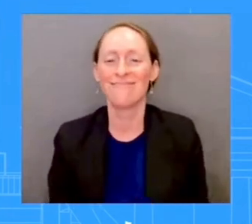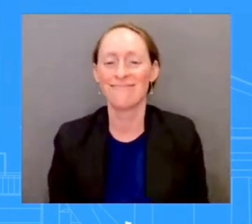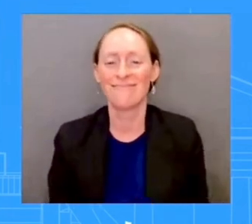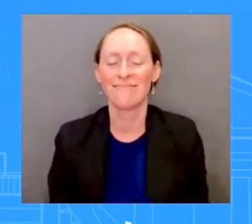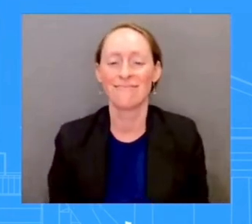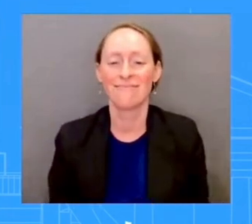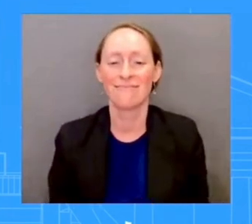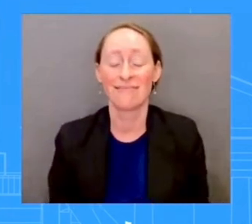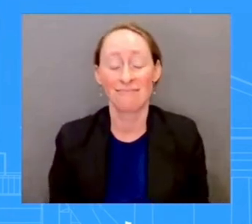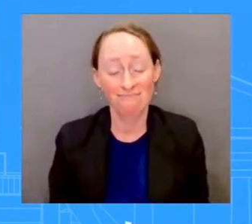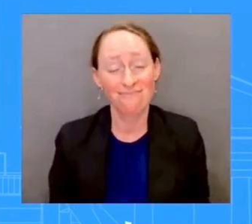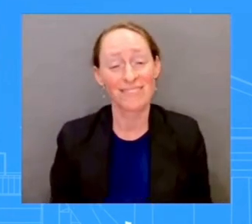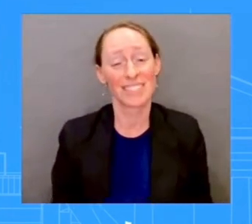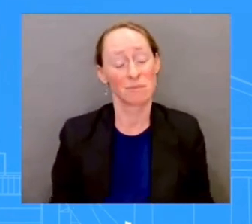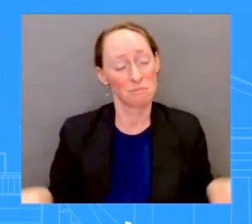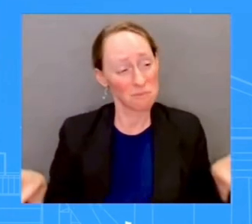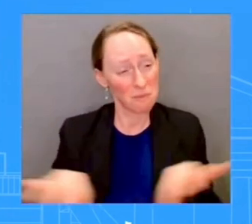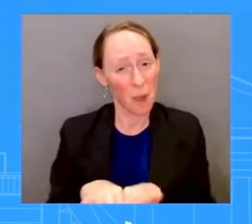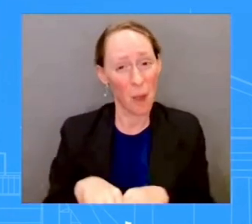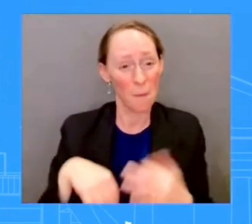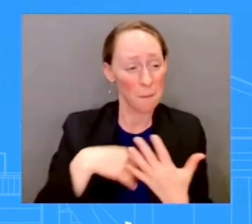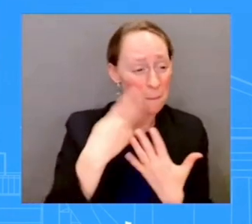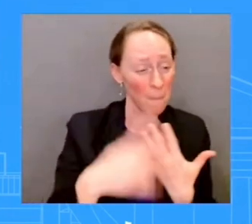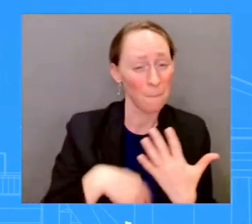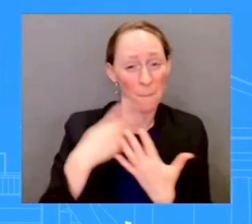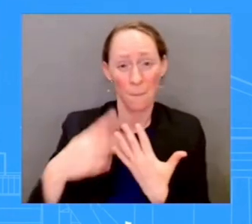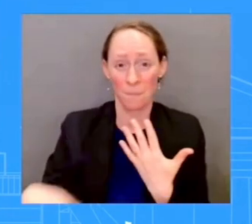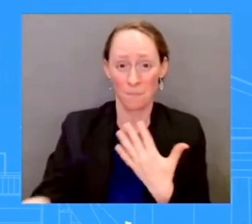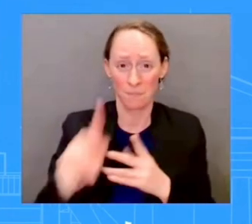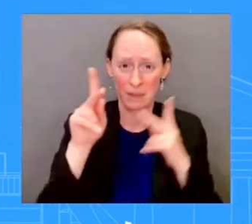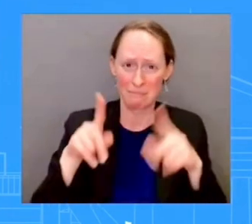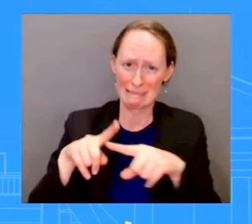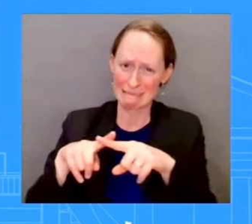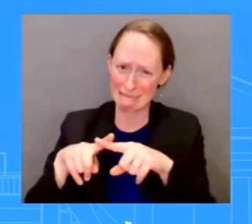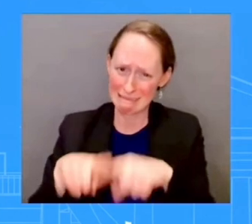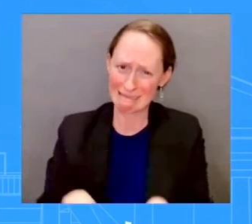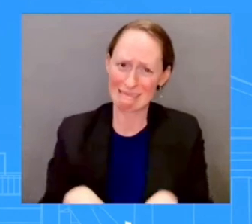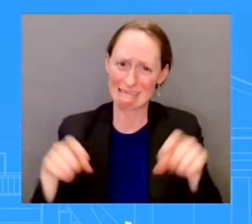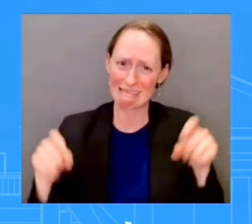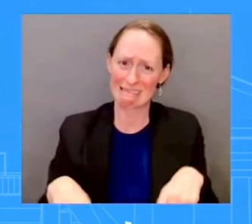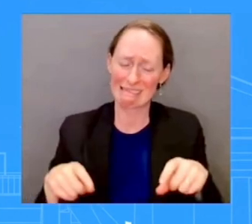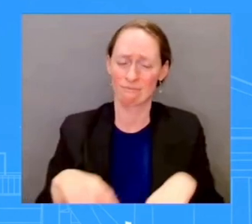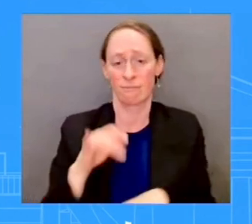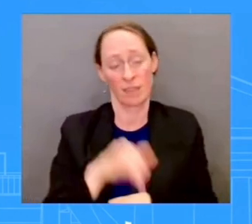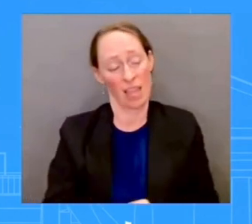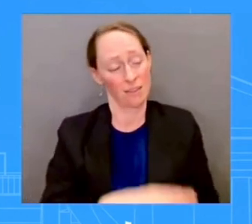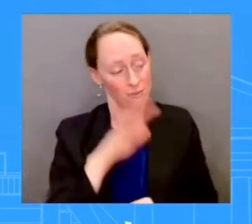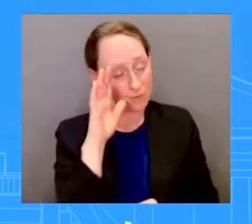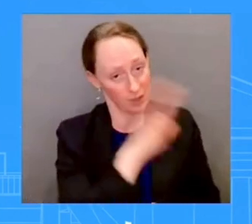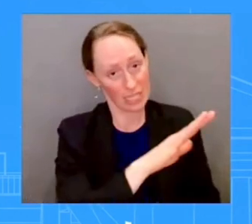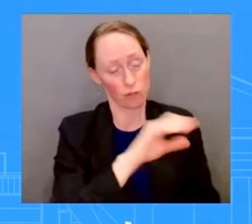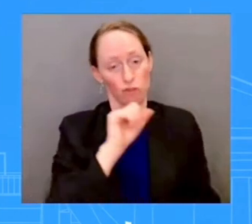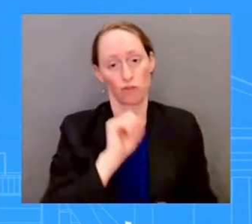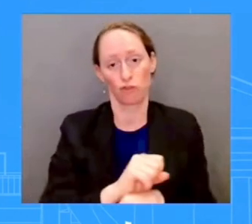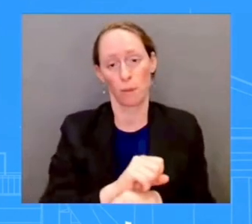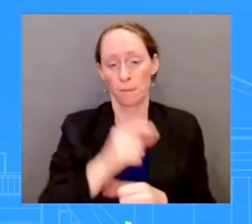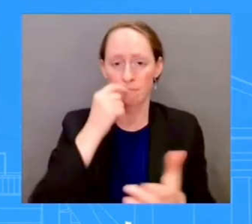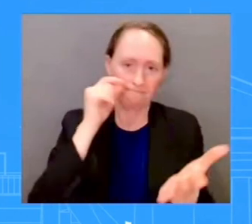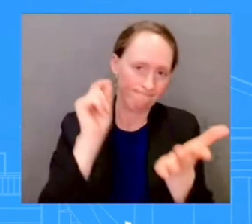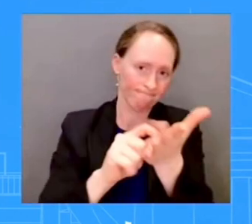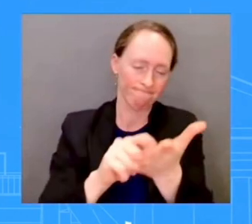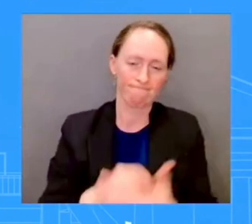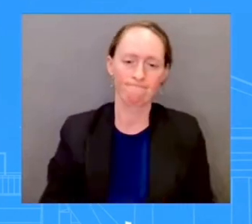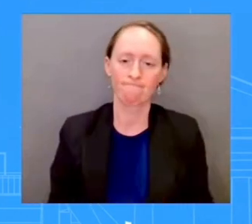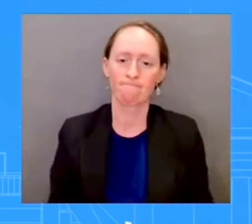get funded. That's their job, pure and simple. Okay. Thank you, Karine. I have a question on Saudi Arabia. The